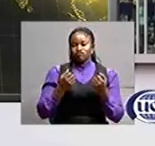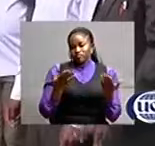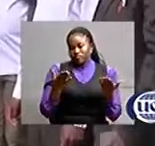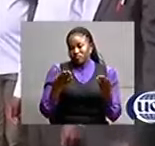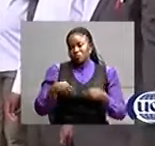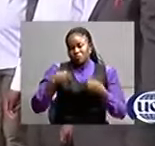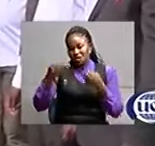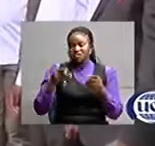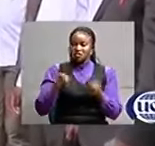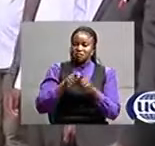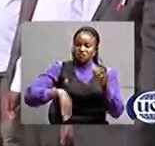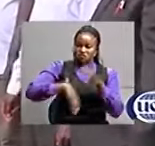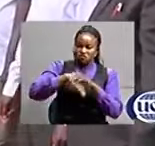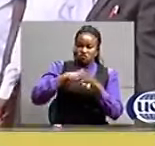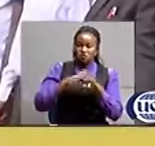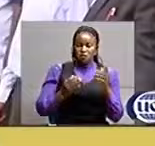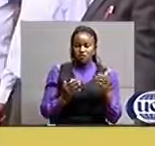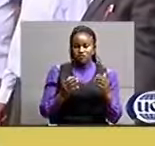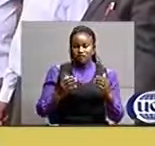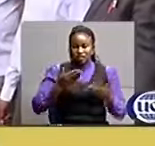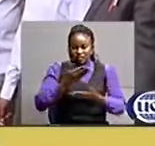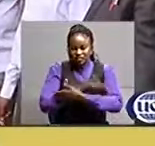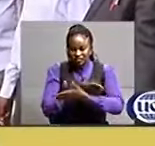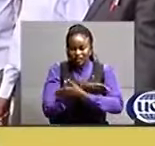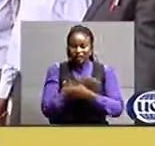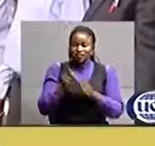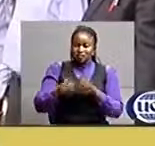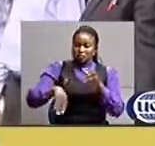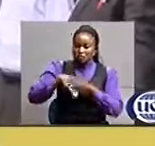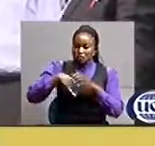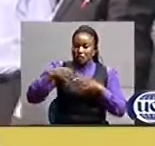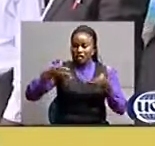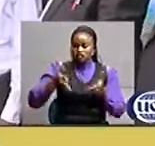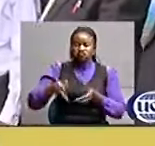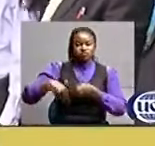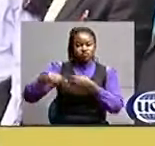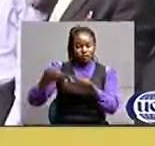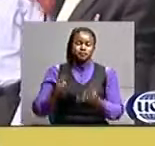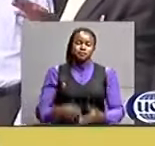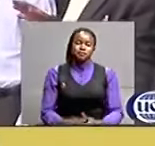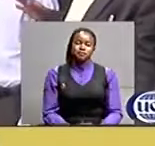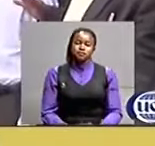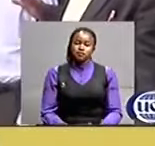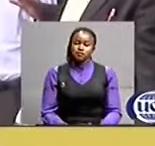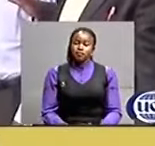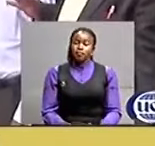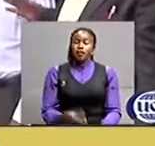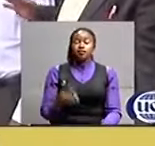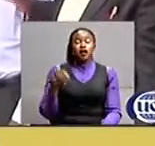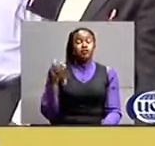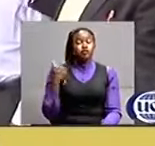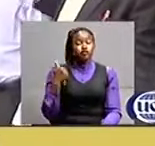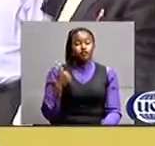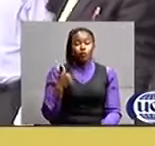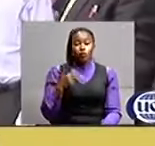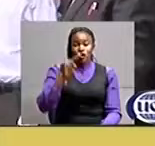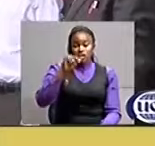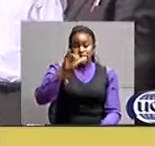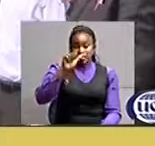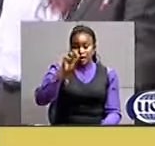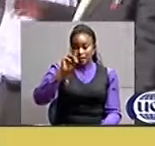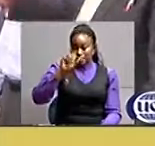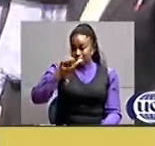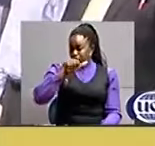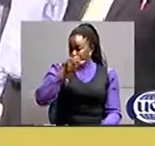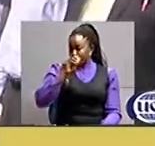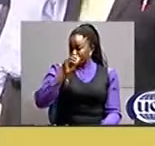clubs now we have donated this sbc has donated this the problem of water in nye masonga primary school the